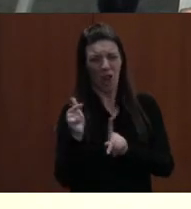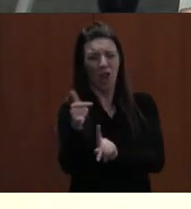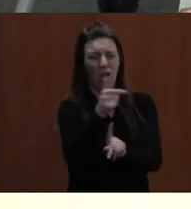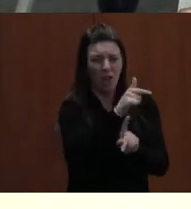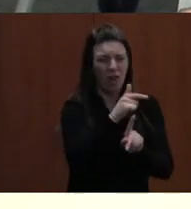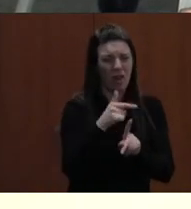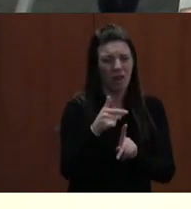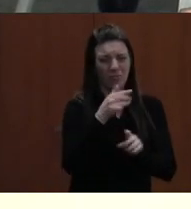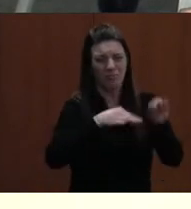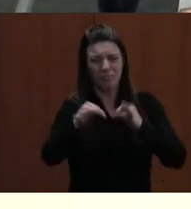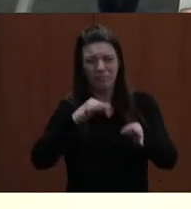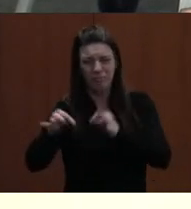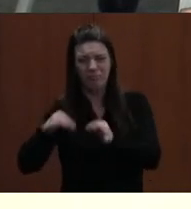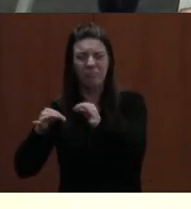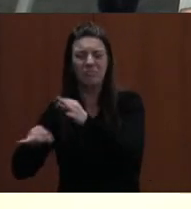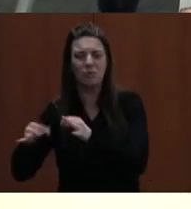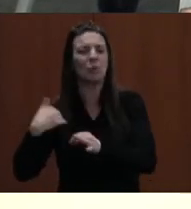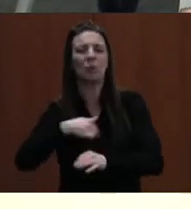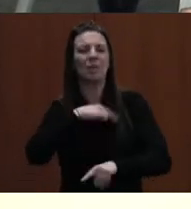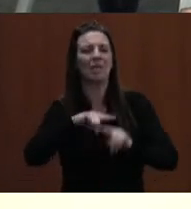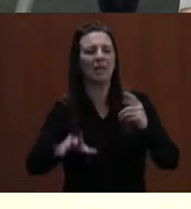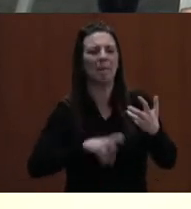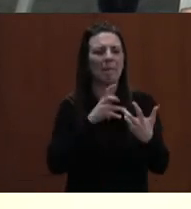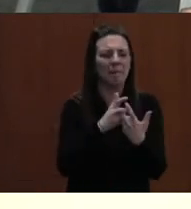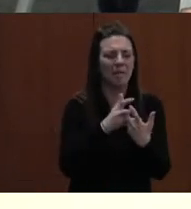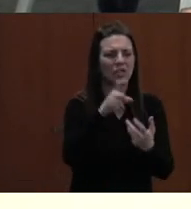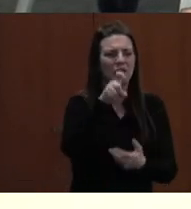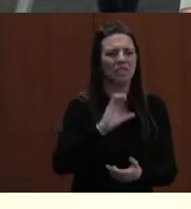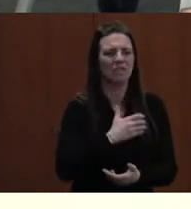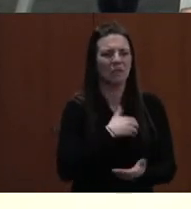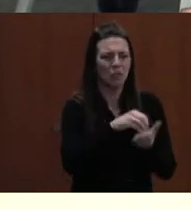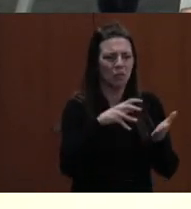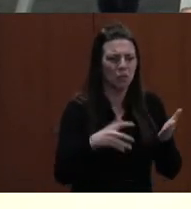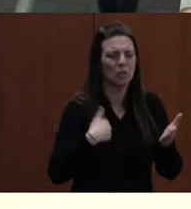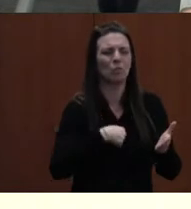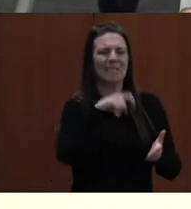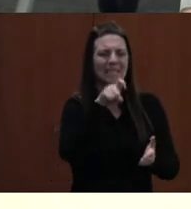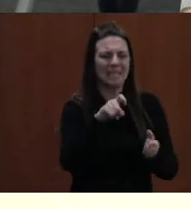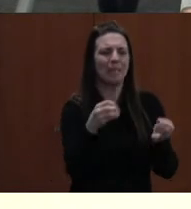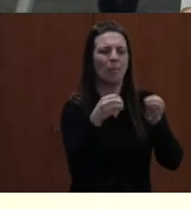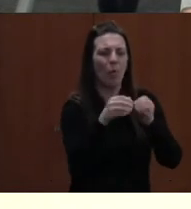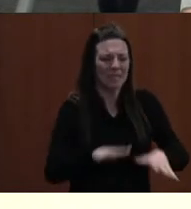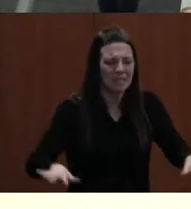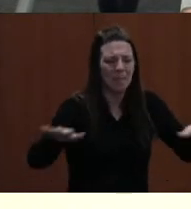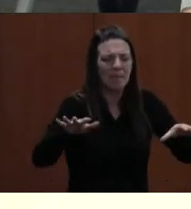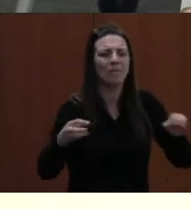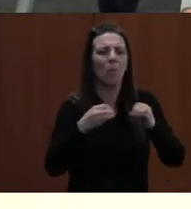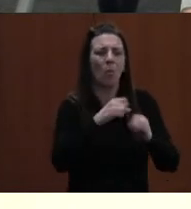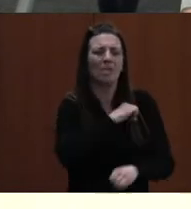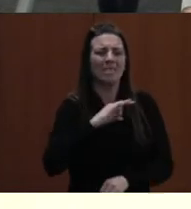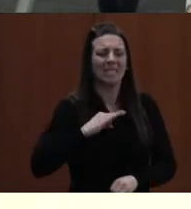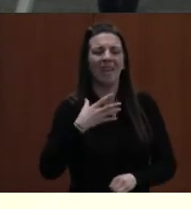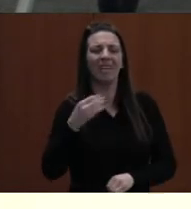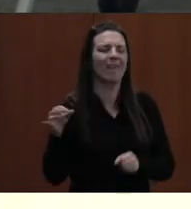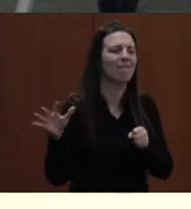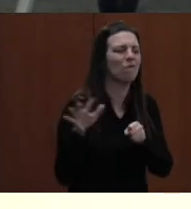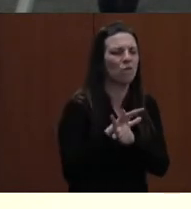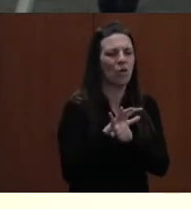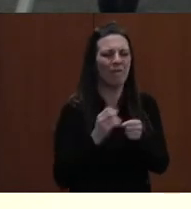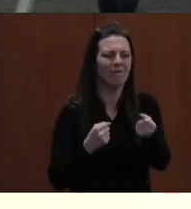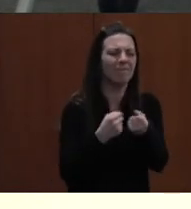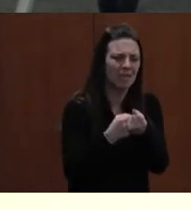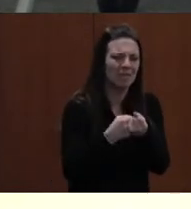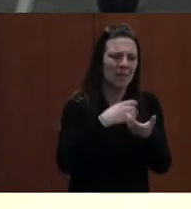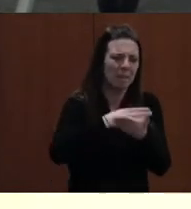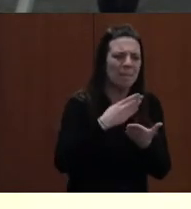of our students and to provide the quality education they deserve, we need more space, more staffing, and a fully funded budget by the county commissioners. I